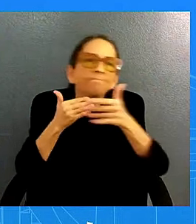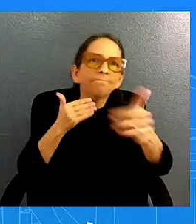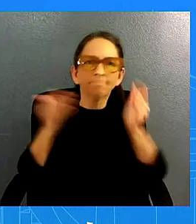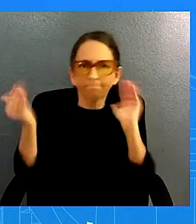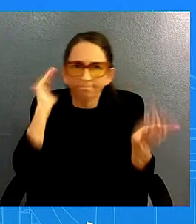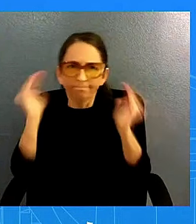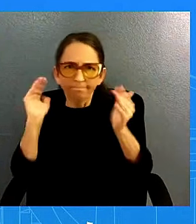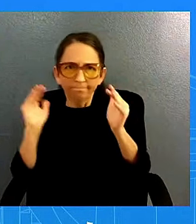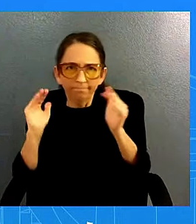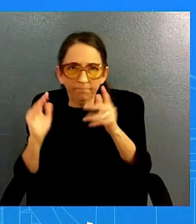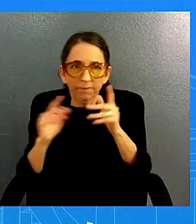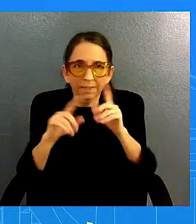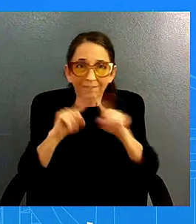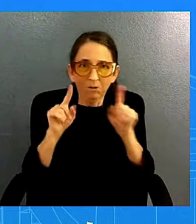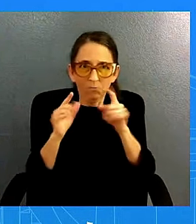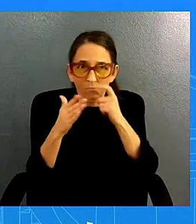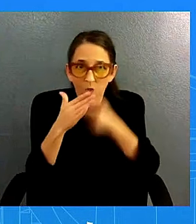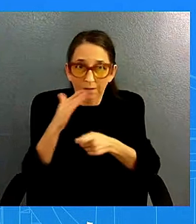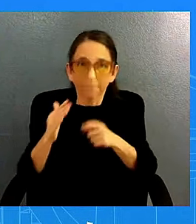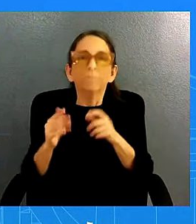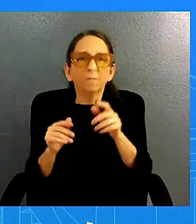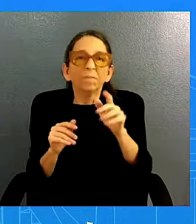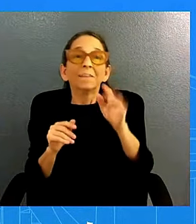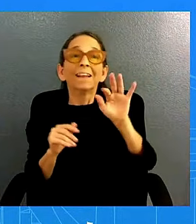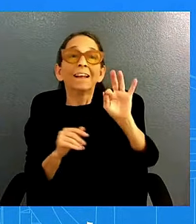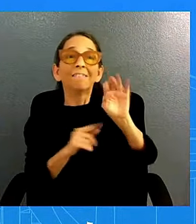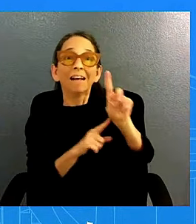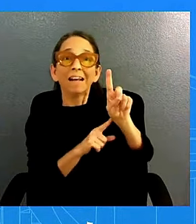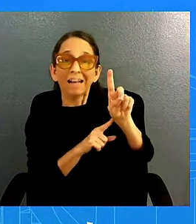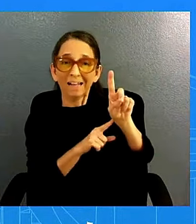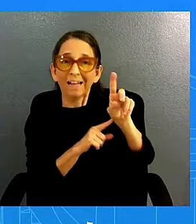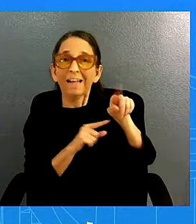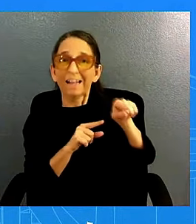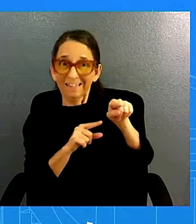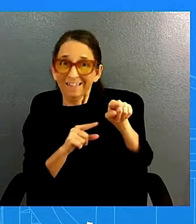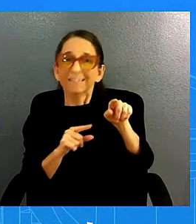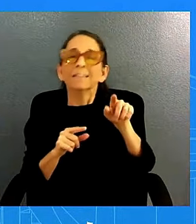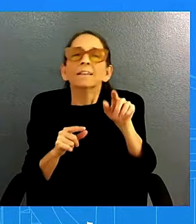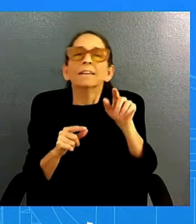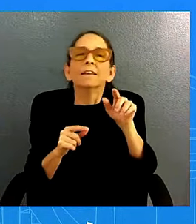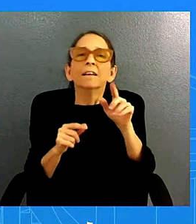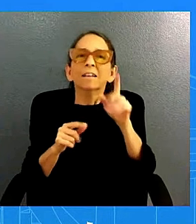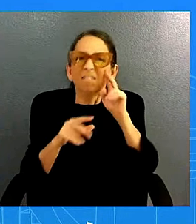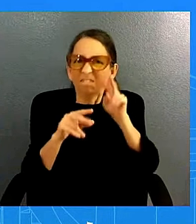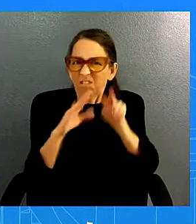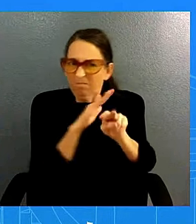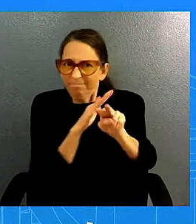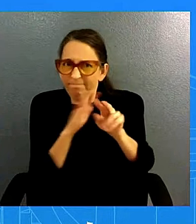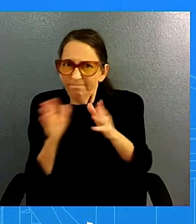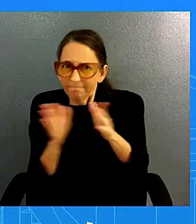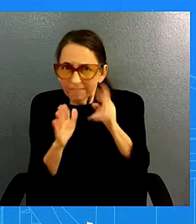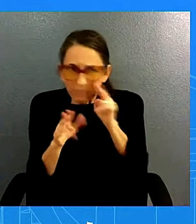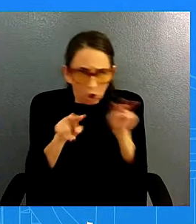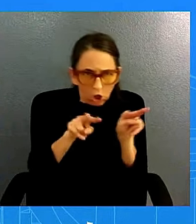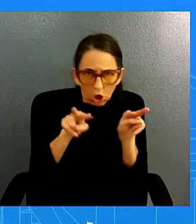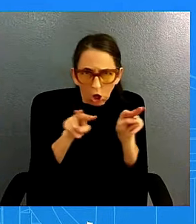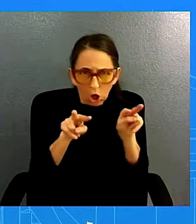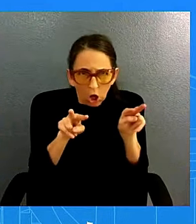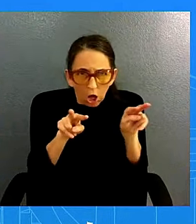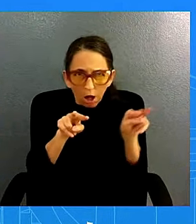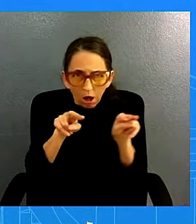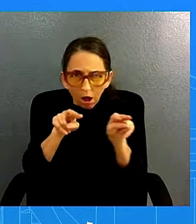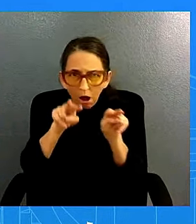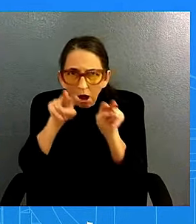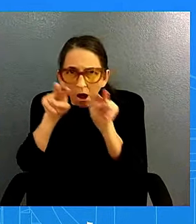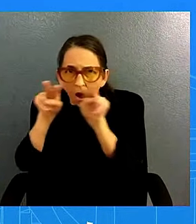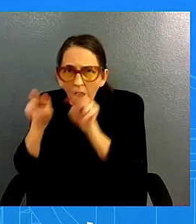uh uh fomc uh sep committee and you see that the inflation forecasts were were quite quite good quite accurate they pretty much followed the dark line